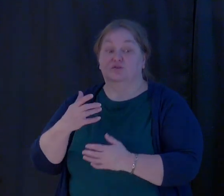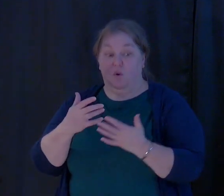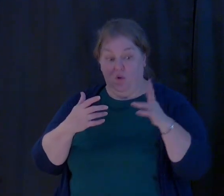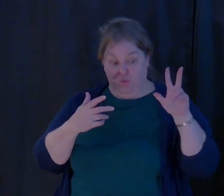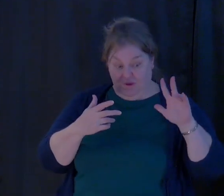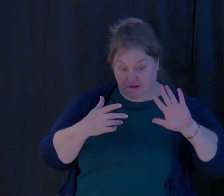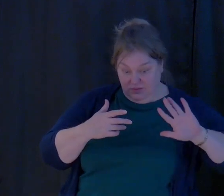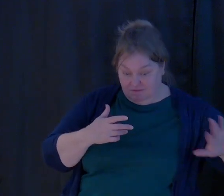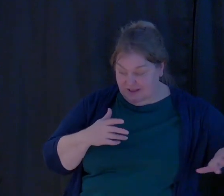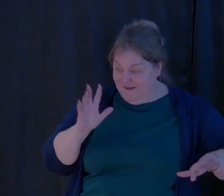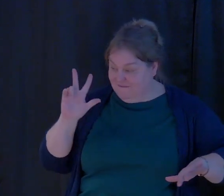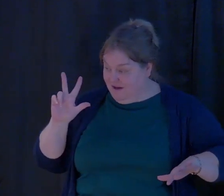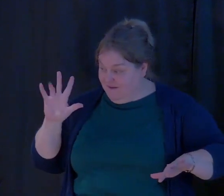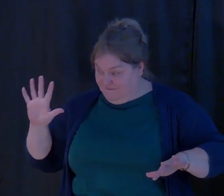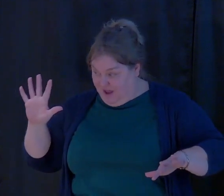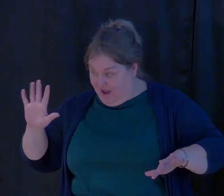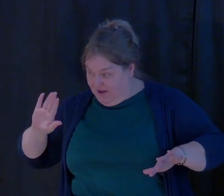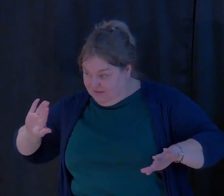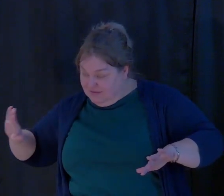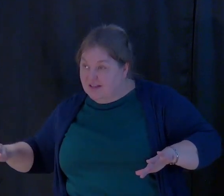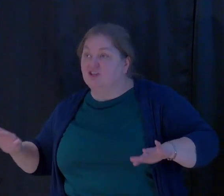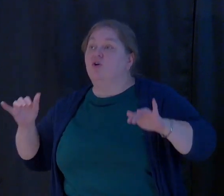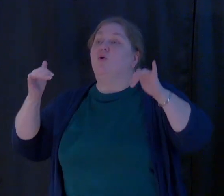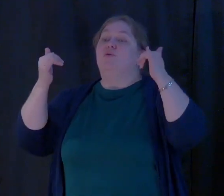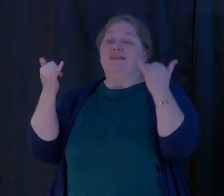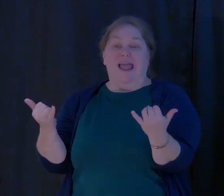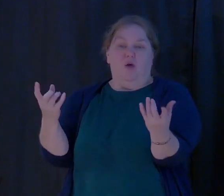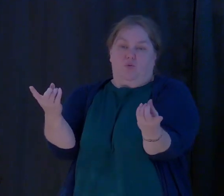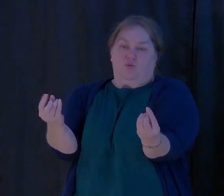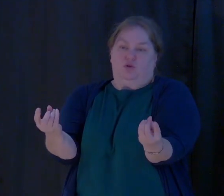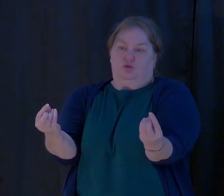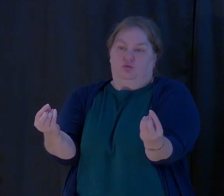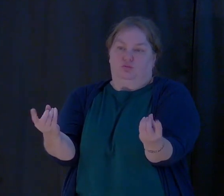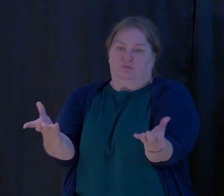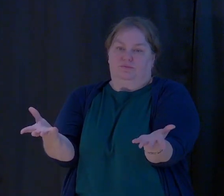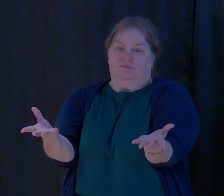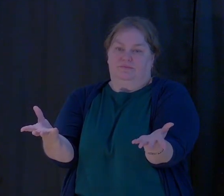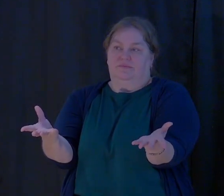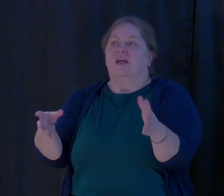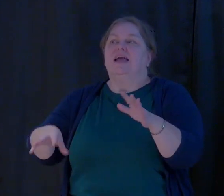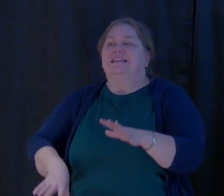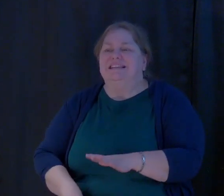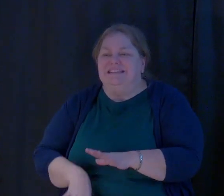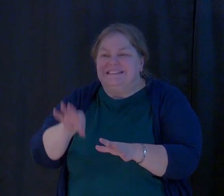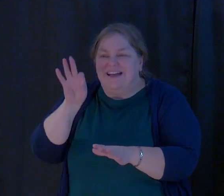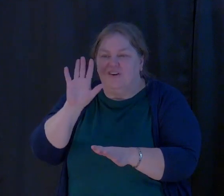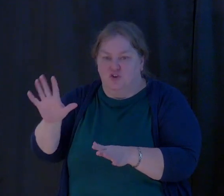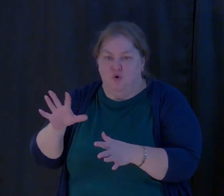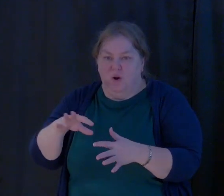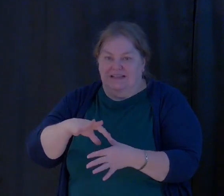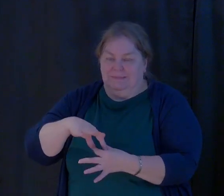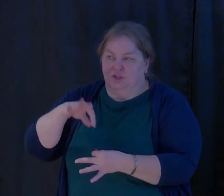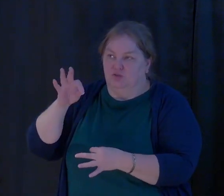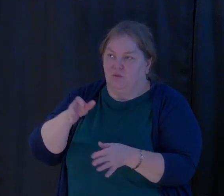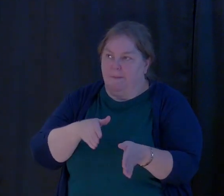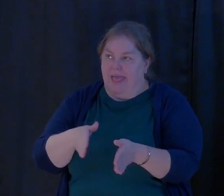What do we do? First is discover your spiritual path and start moving in it.